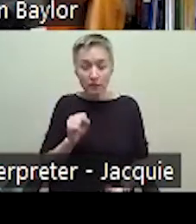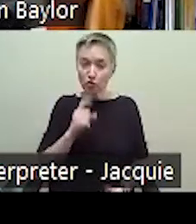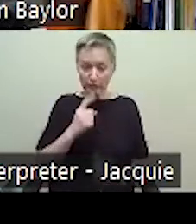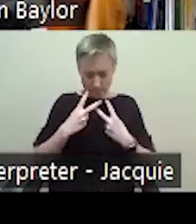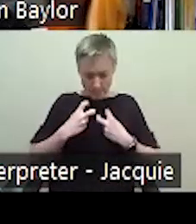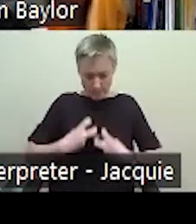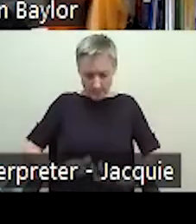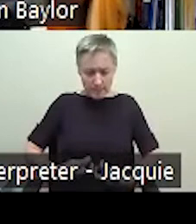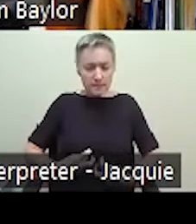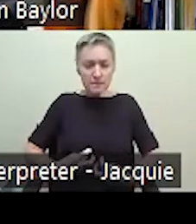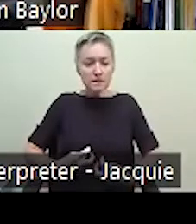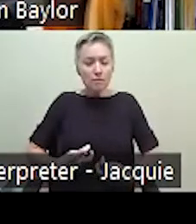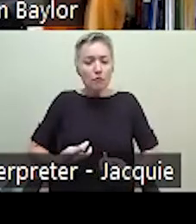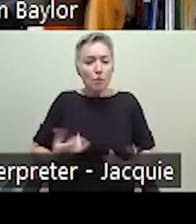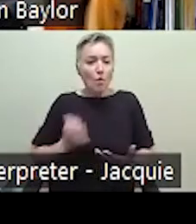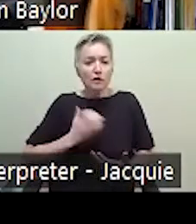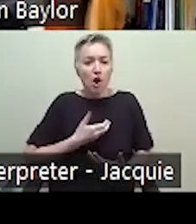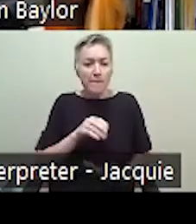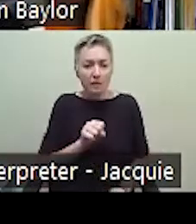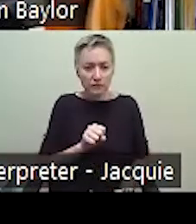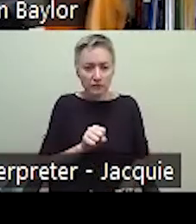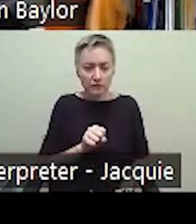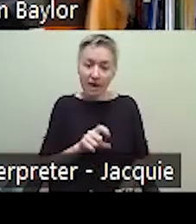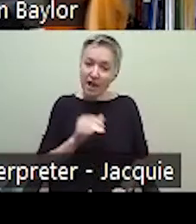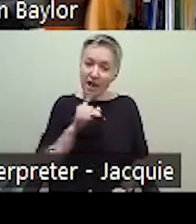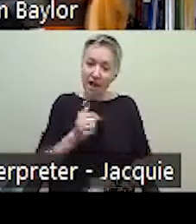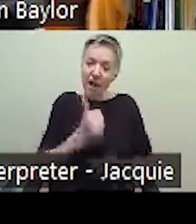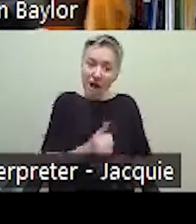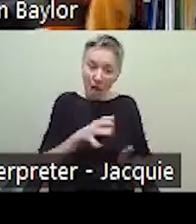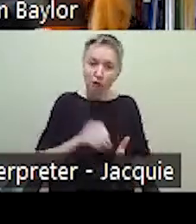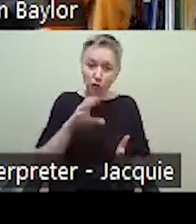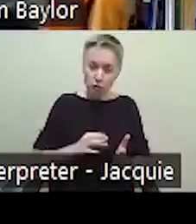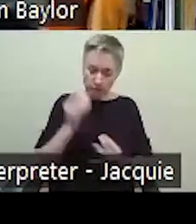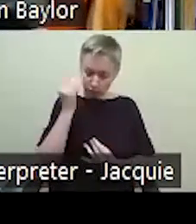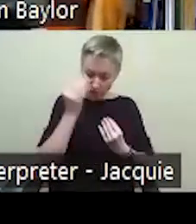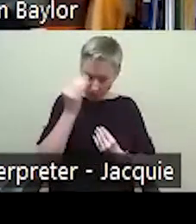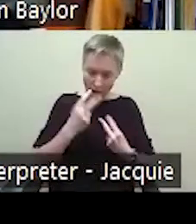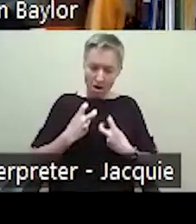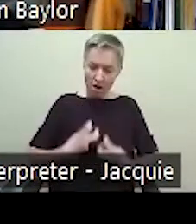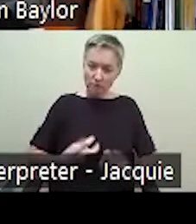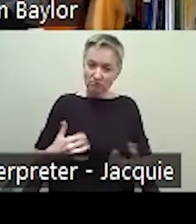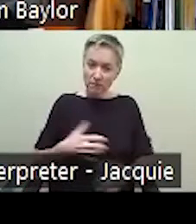of the biases are, students are able to really reflect on that in a pretty powerful way.